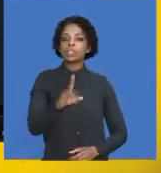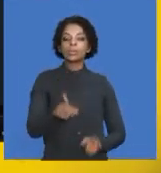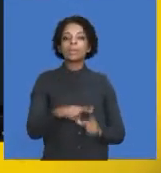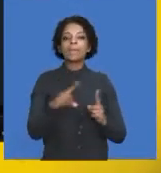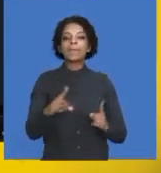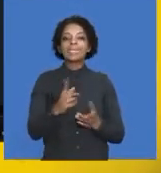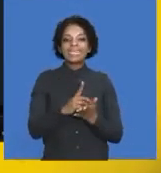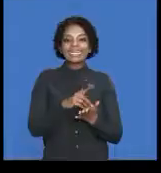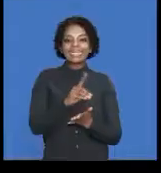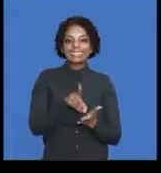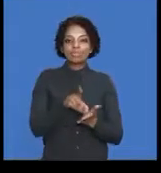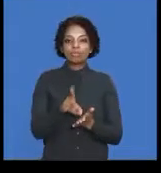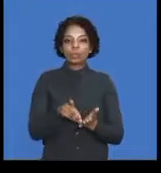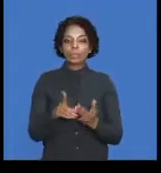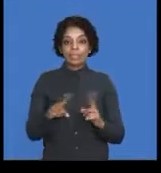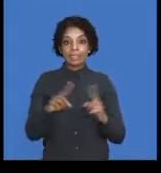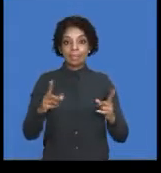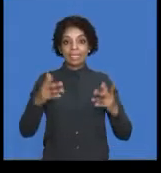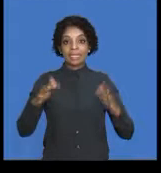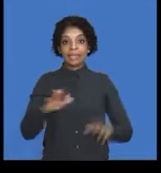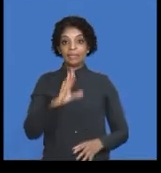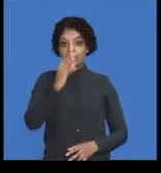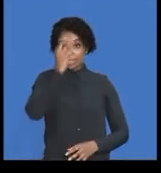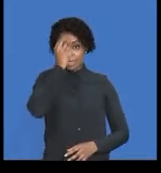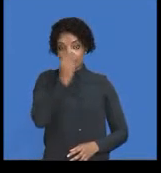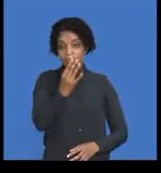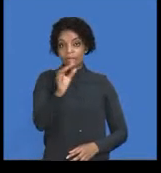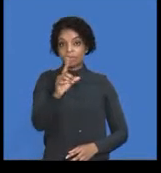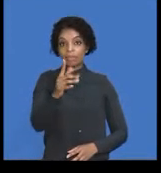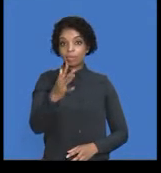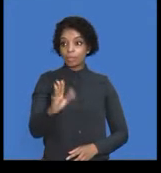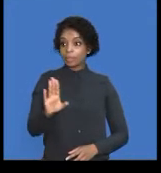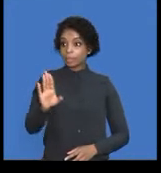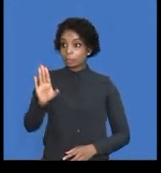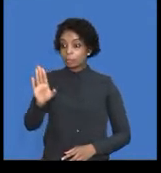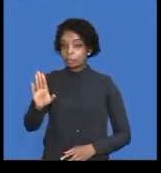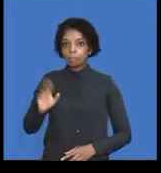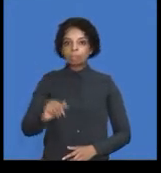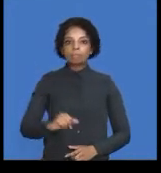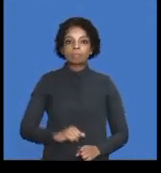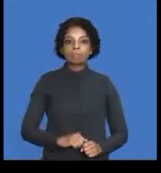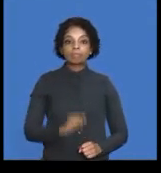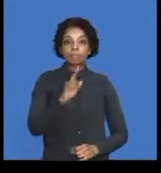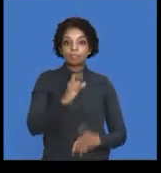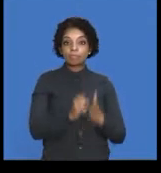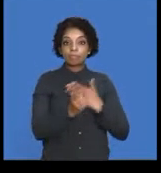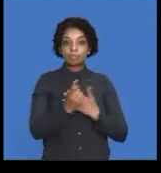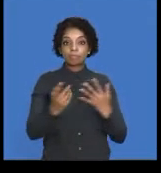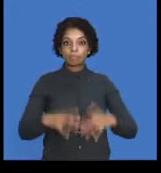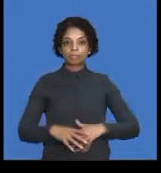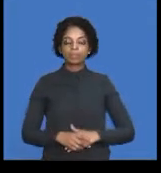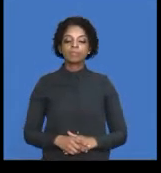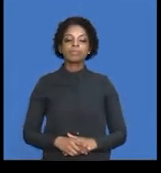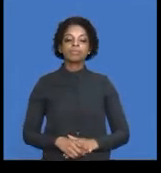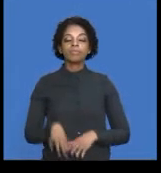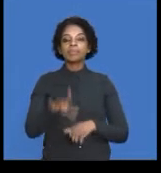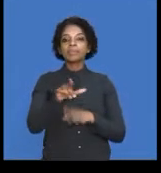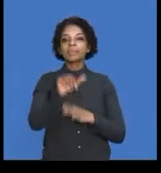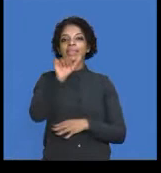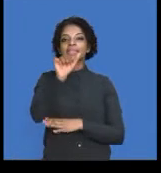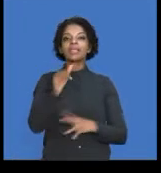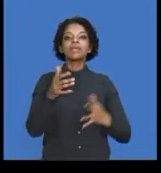However, you are told that the factory and the admin section are as follows. 60 for the factory